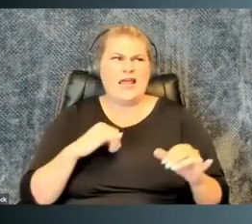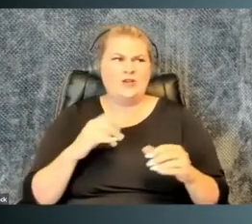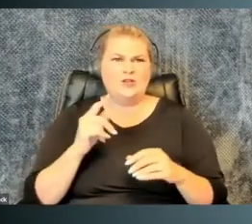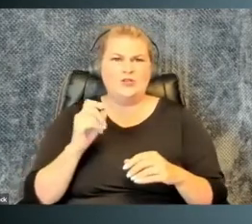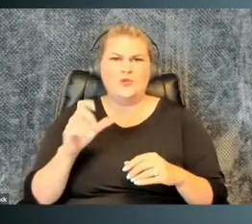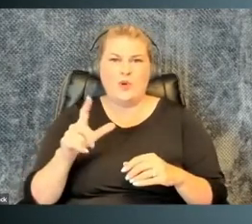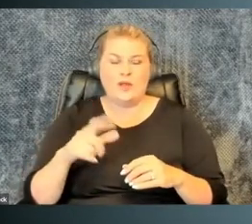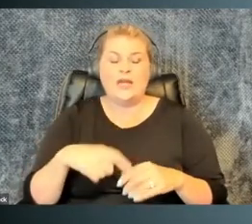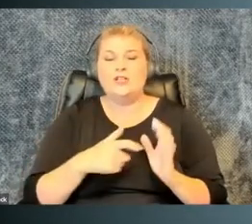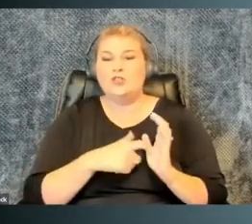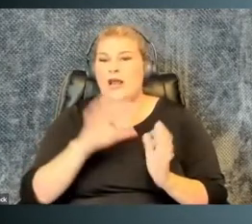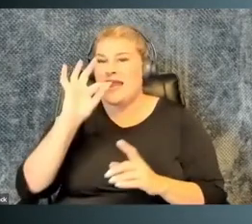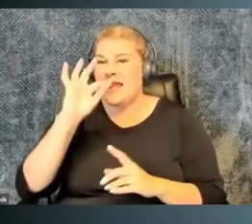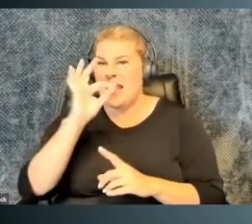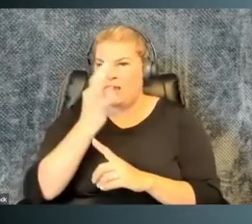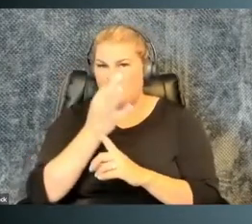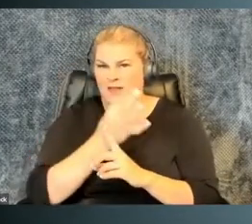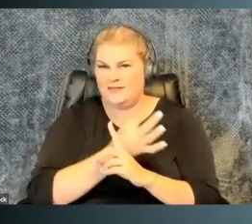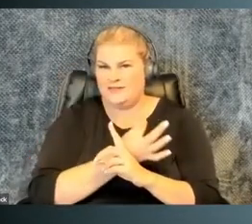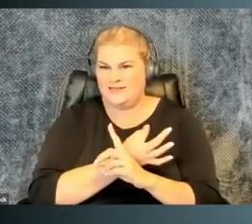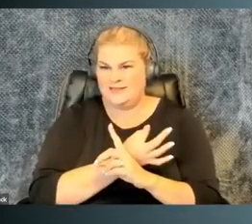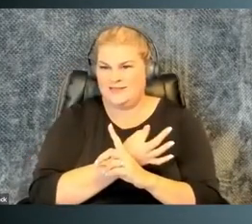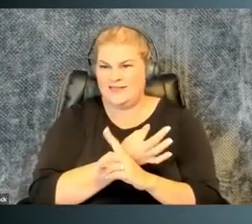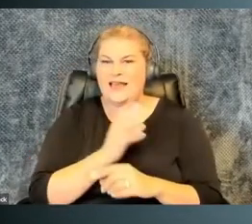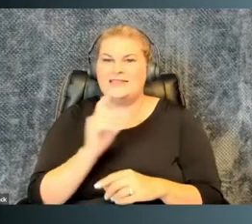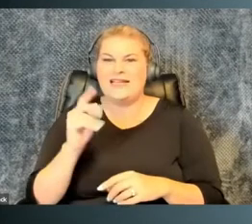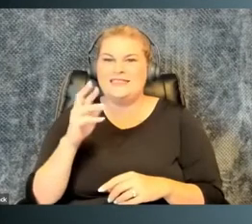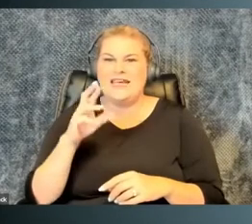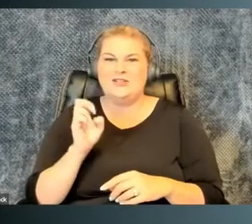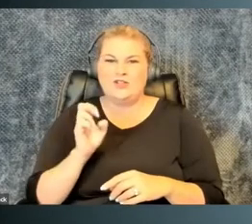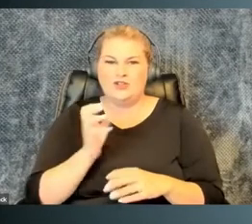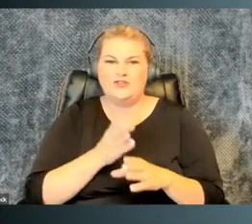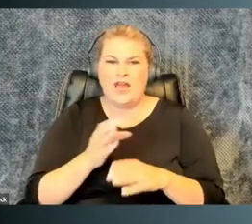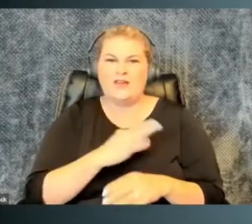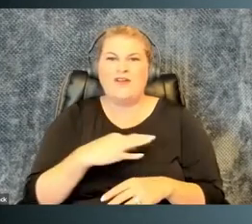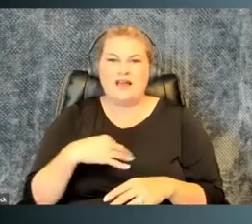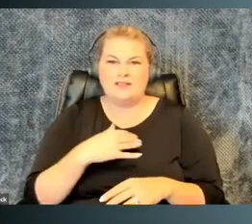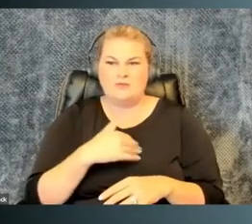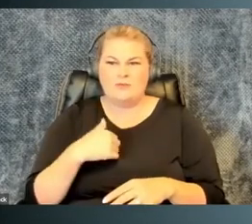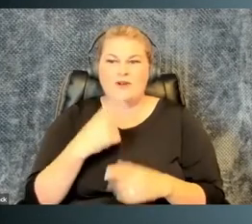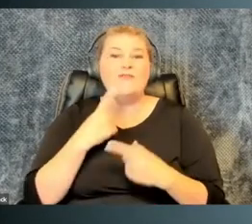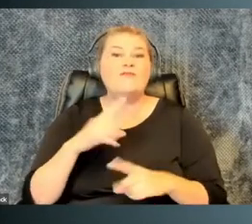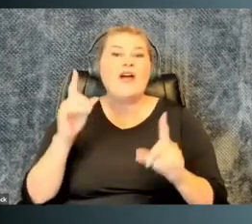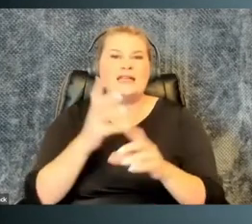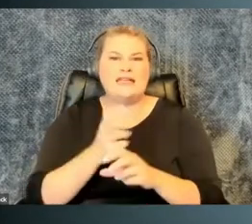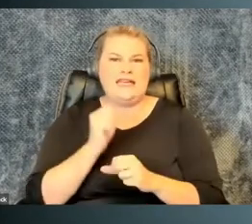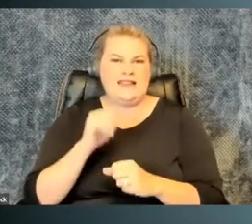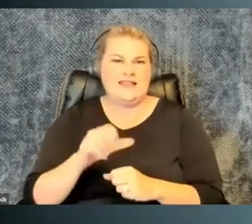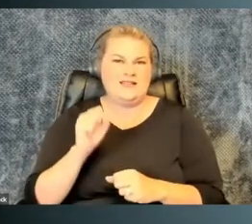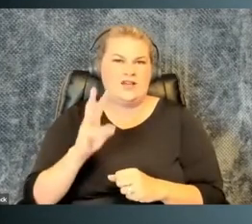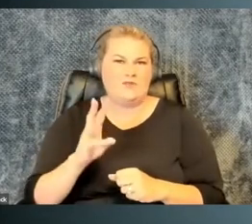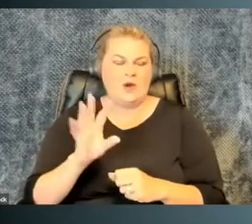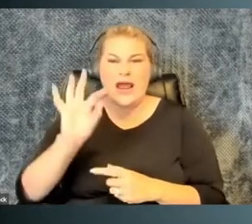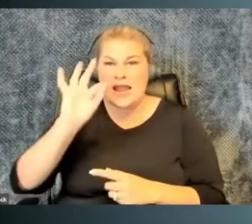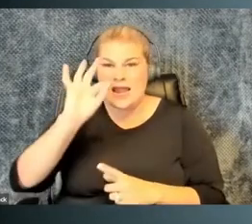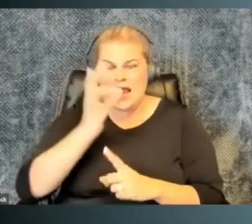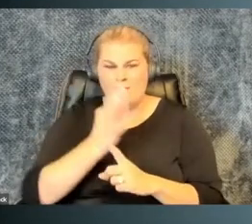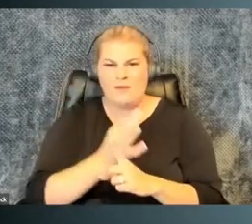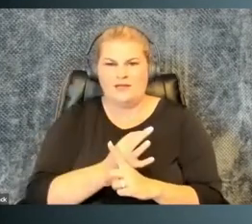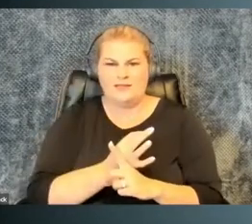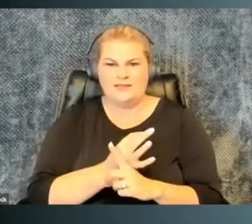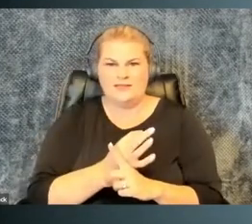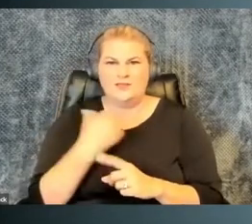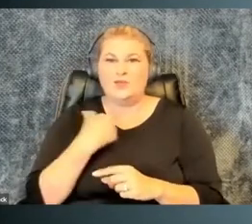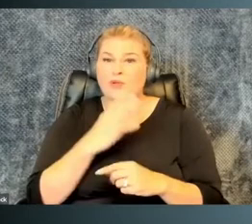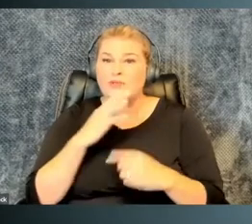accessibility tool. It took about nine months into her new job as a tenure-track faculty member for her to finally have that software.